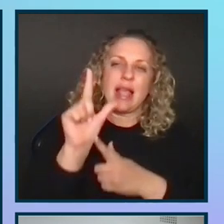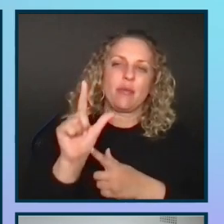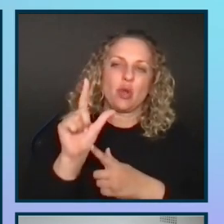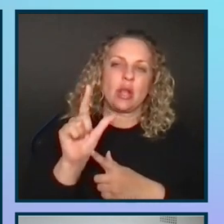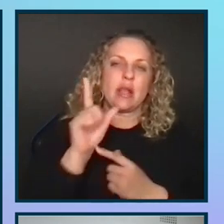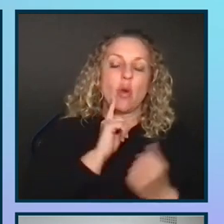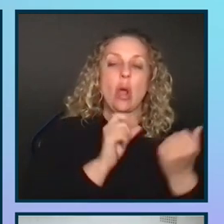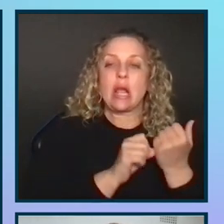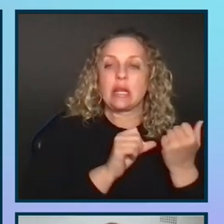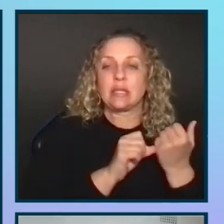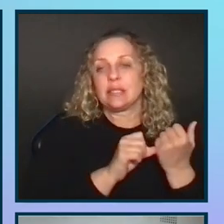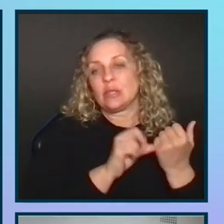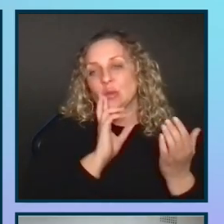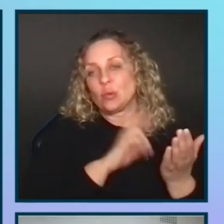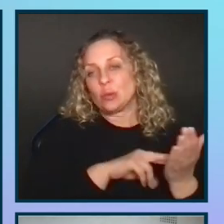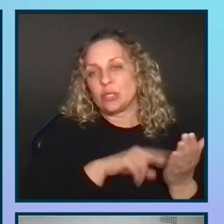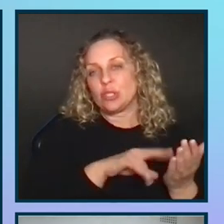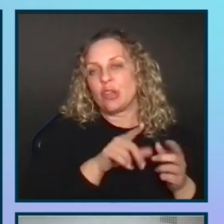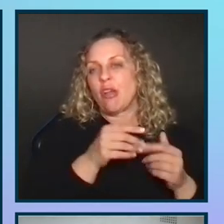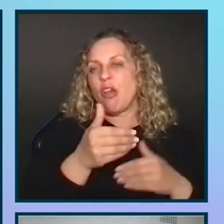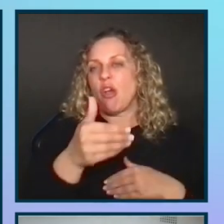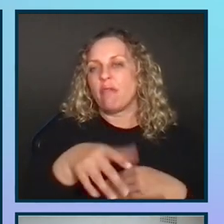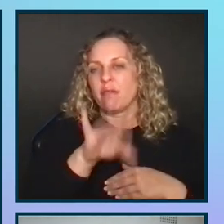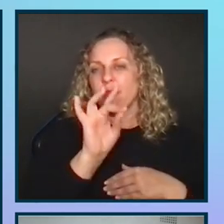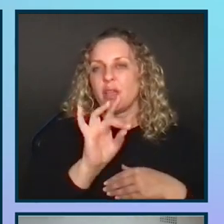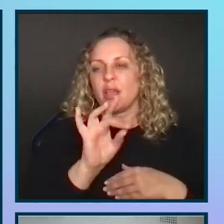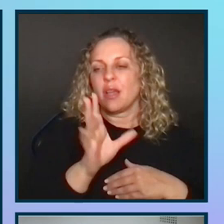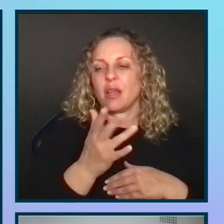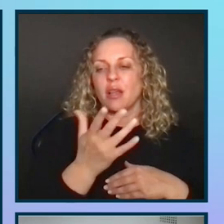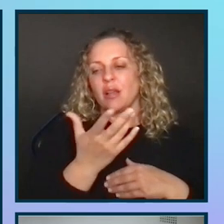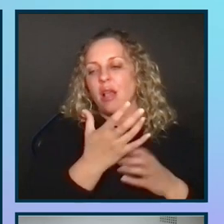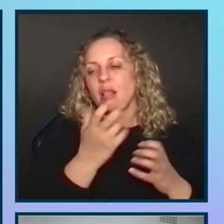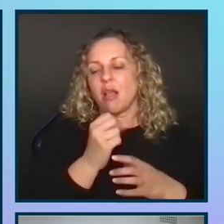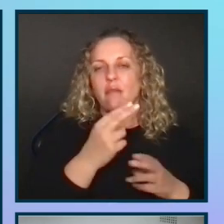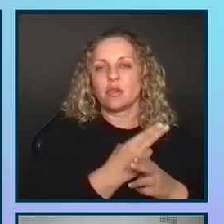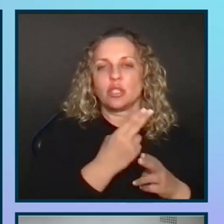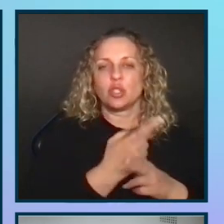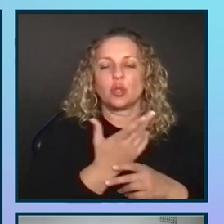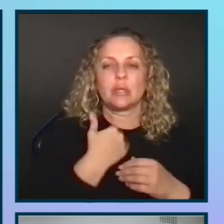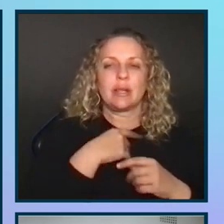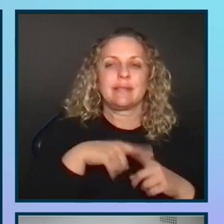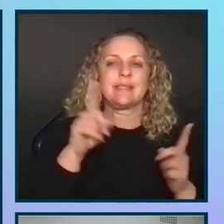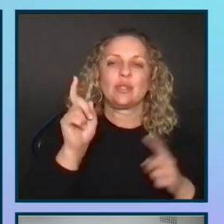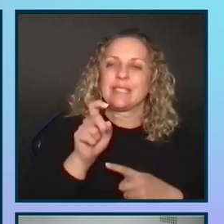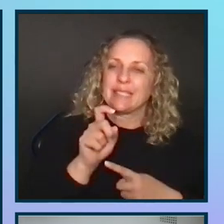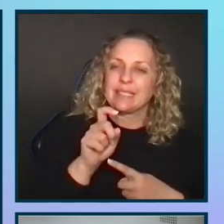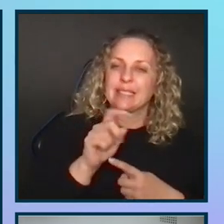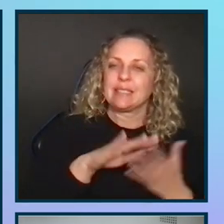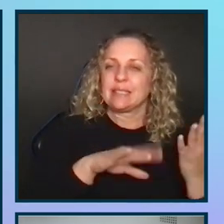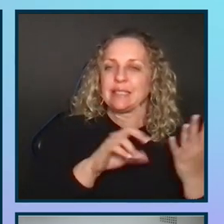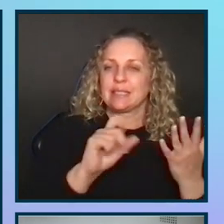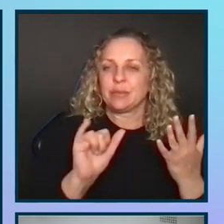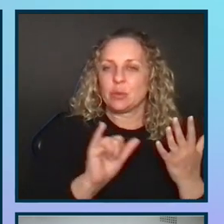assisted digital research, and often you'll find yeah, a lot of users who have different like needs and disabilities